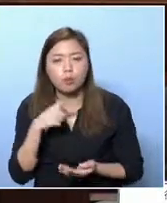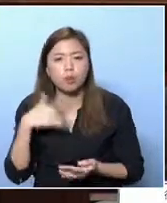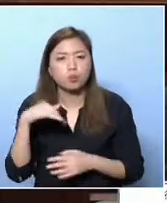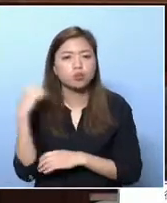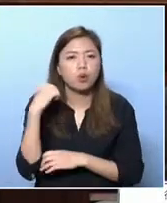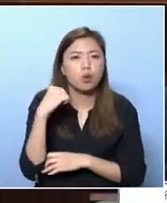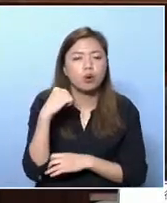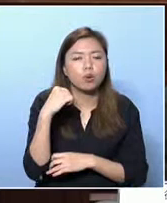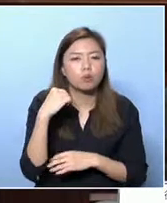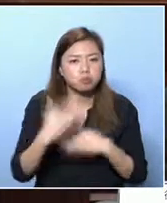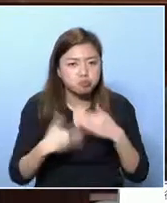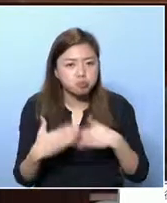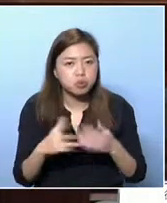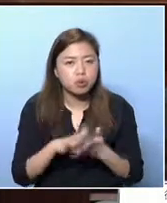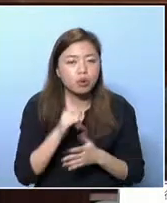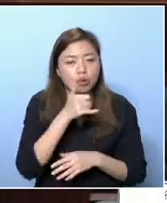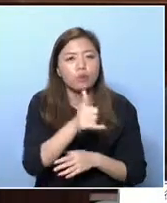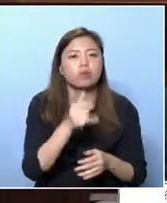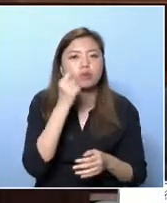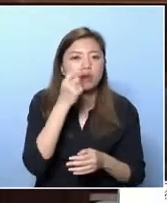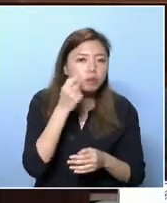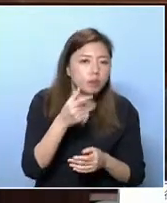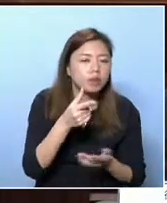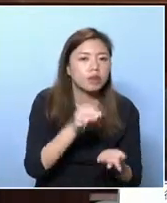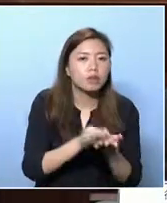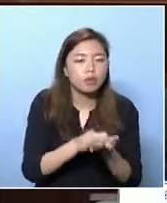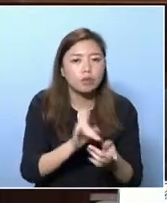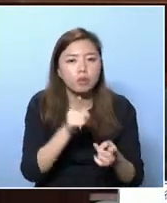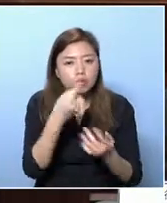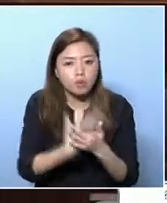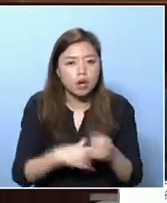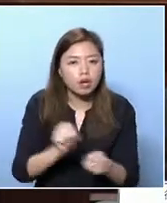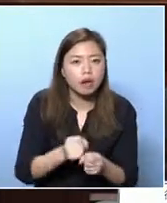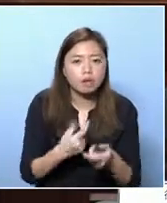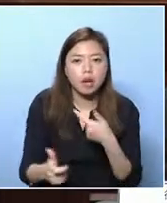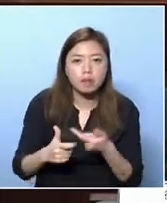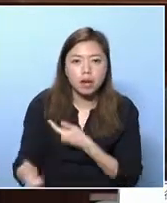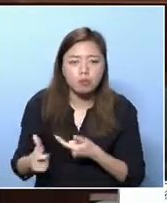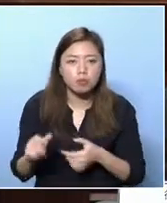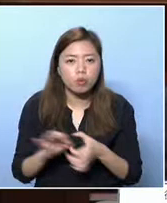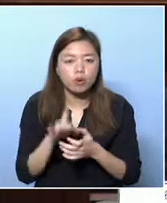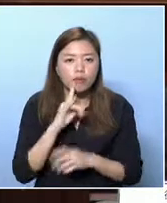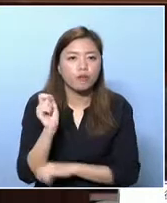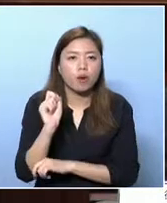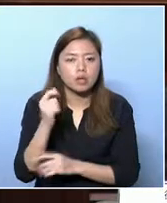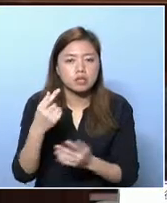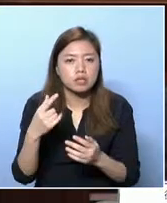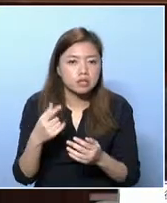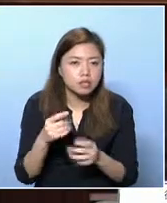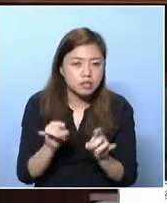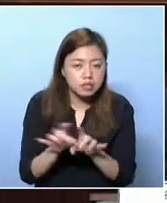Well, have been doing as much as we can. For example, in terms of, in the provision of childcare, we have special